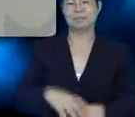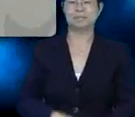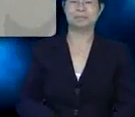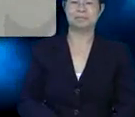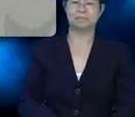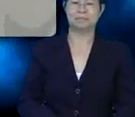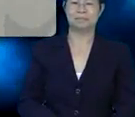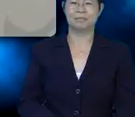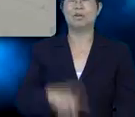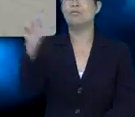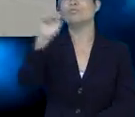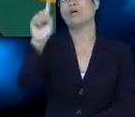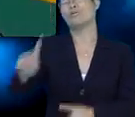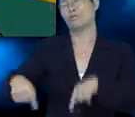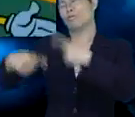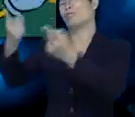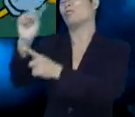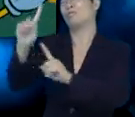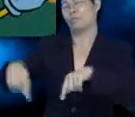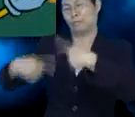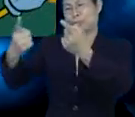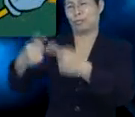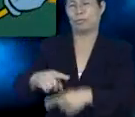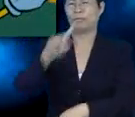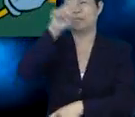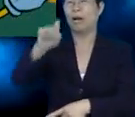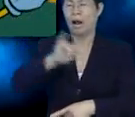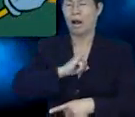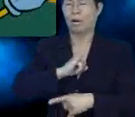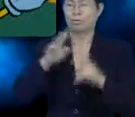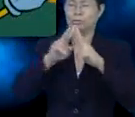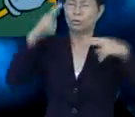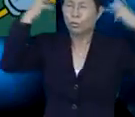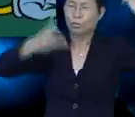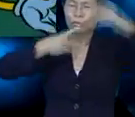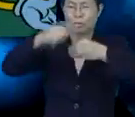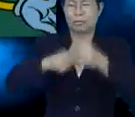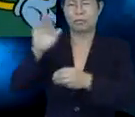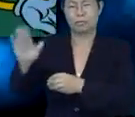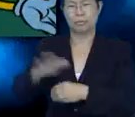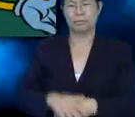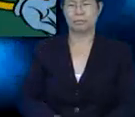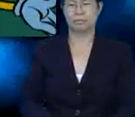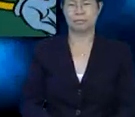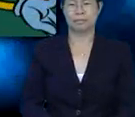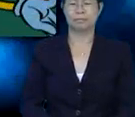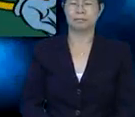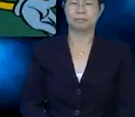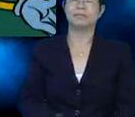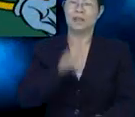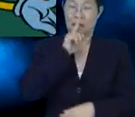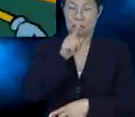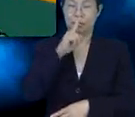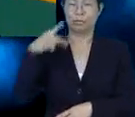rectangular prism. Where have you all been? I was so worried about